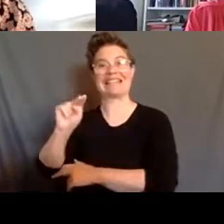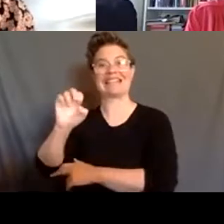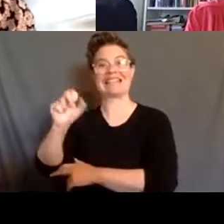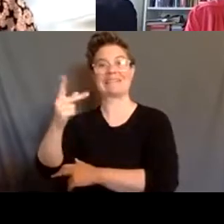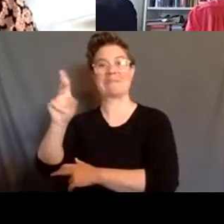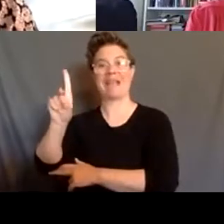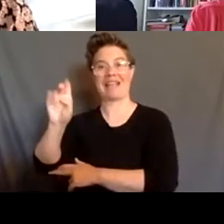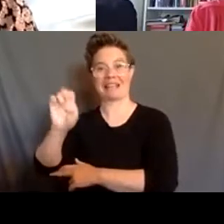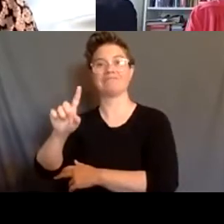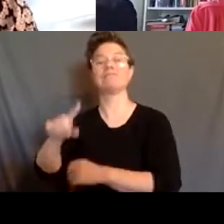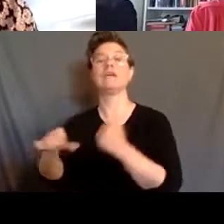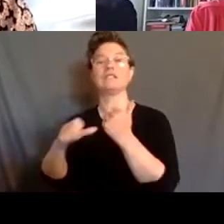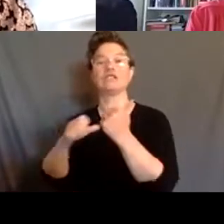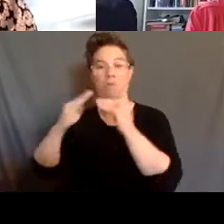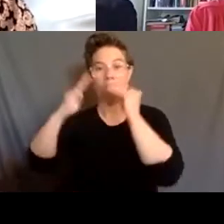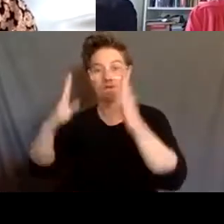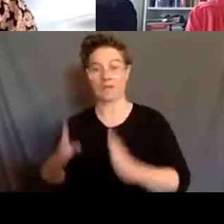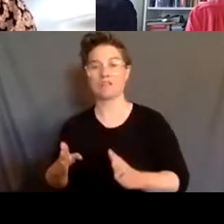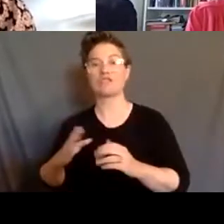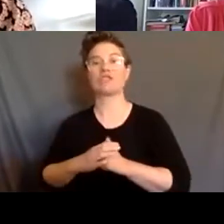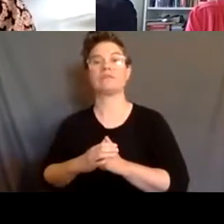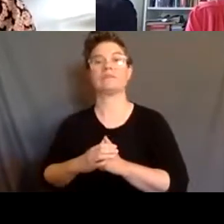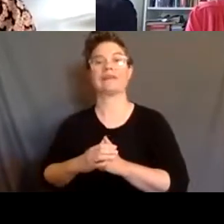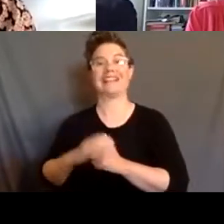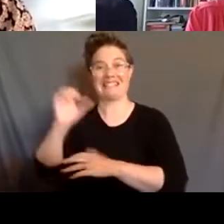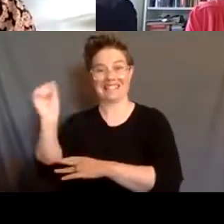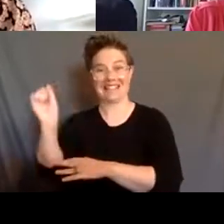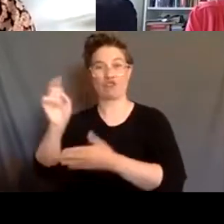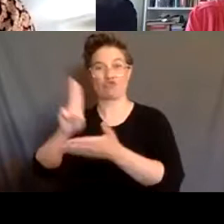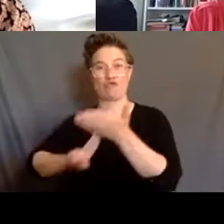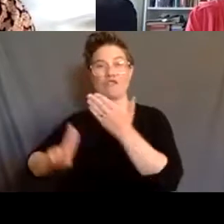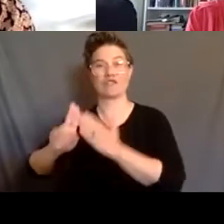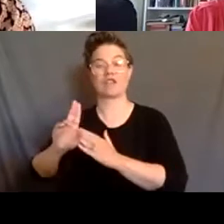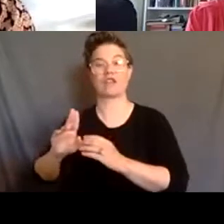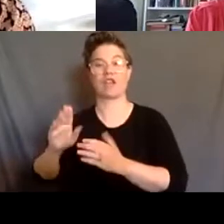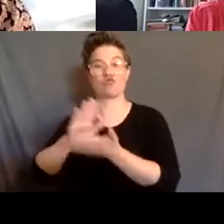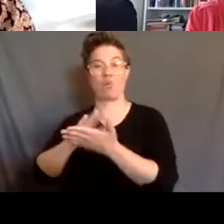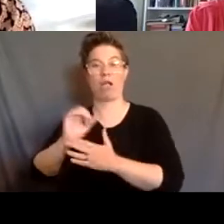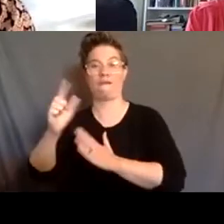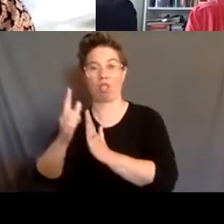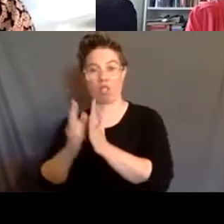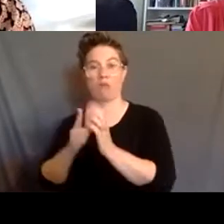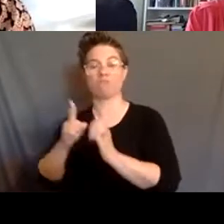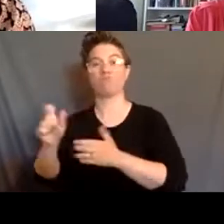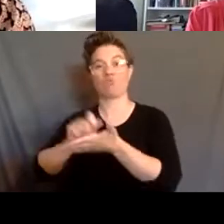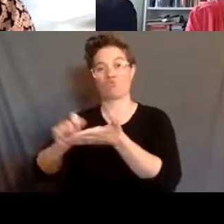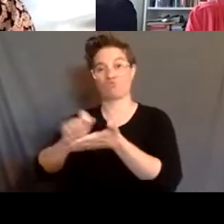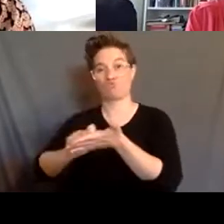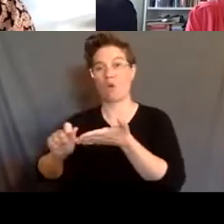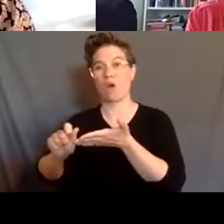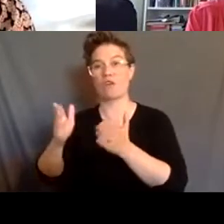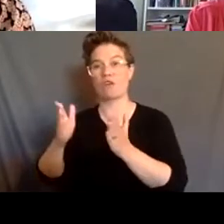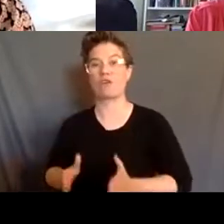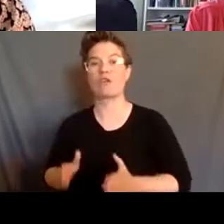professor at Seattle University School of Law. Dean is the author of Normal Life, Administrative